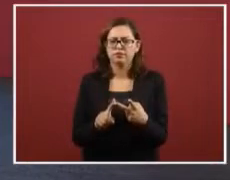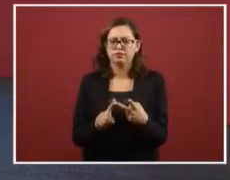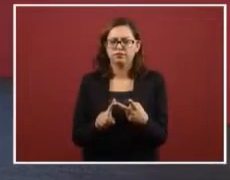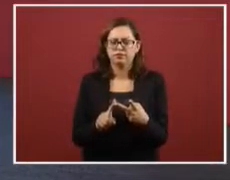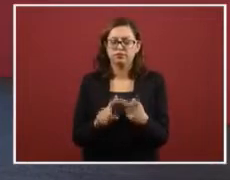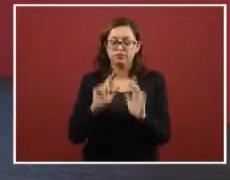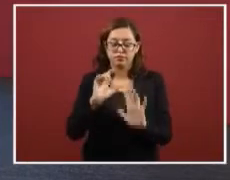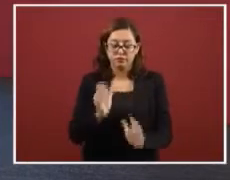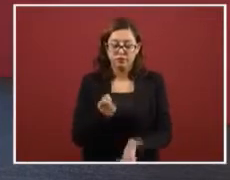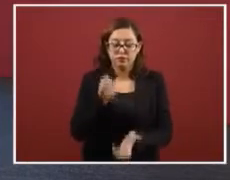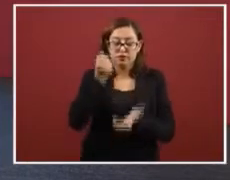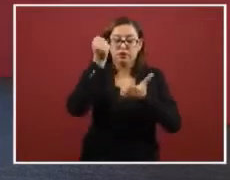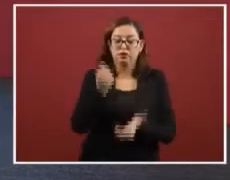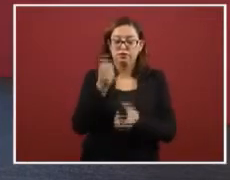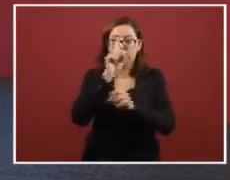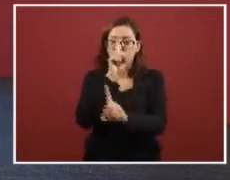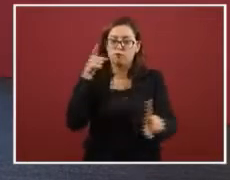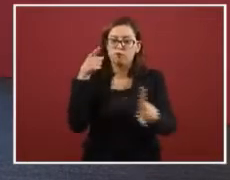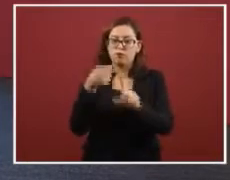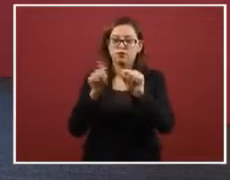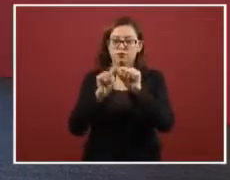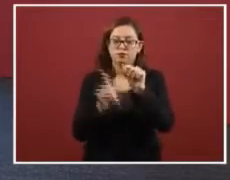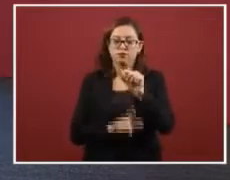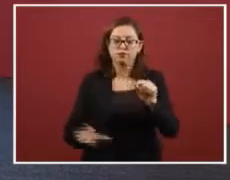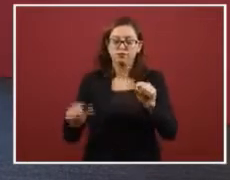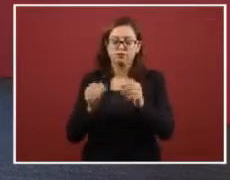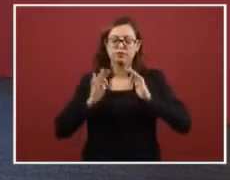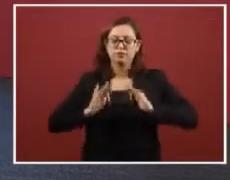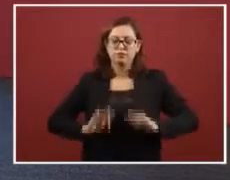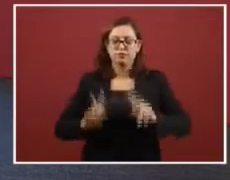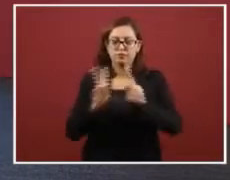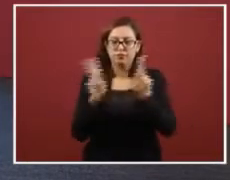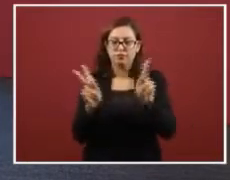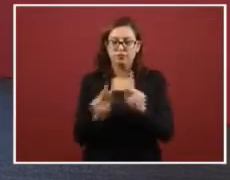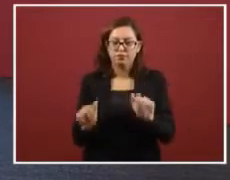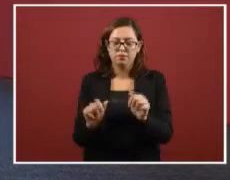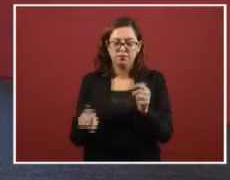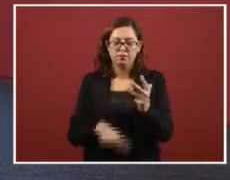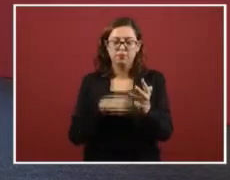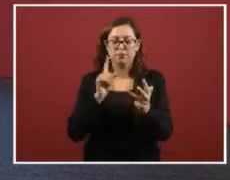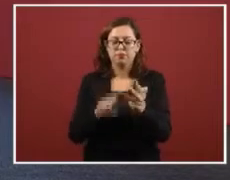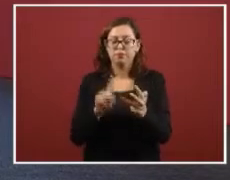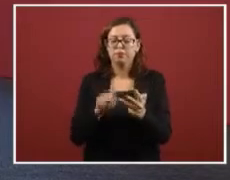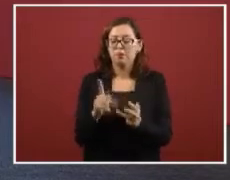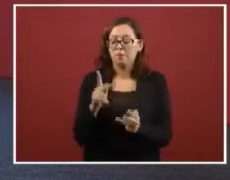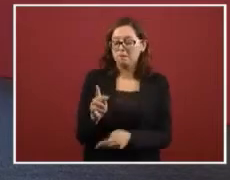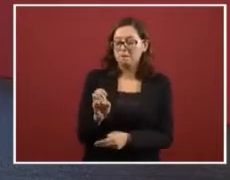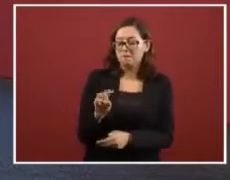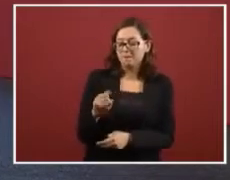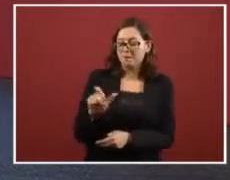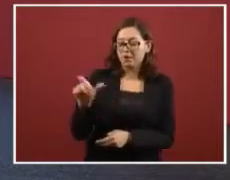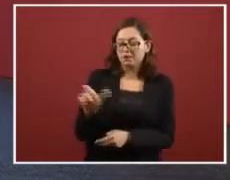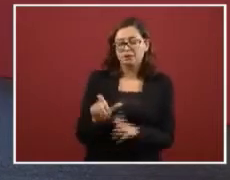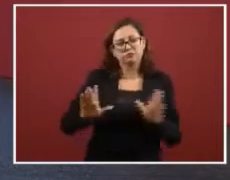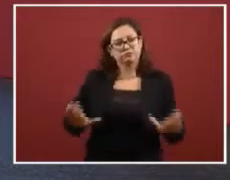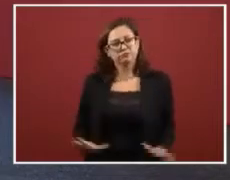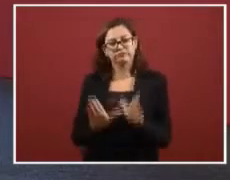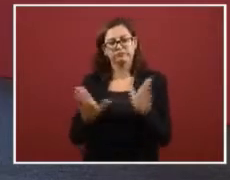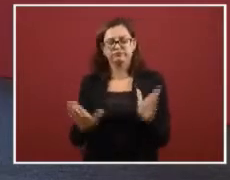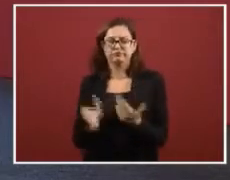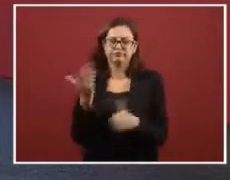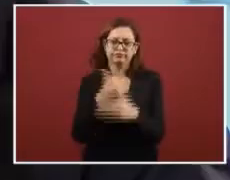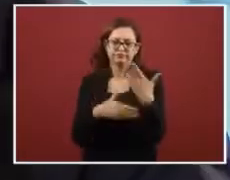to um secure peace for um mexico by um